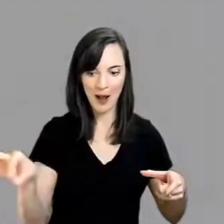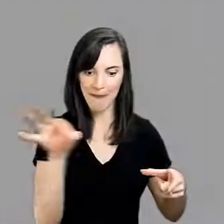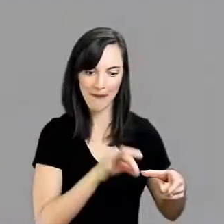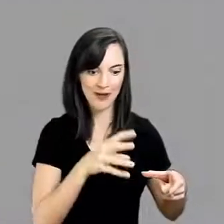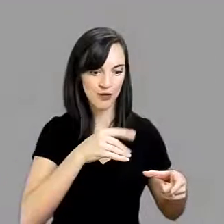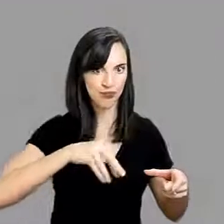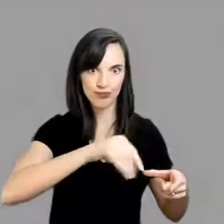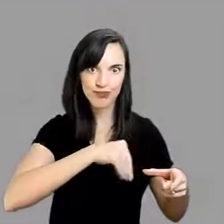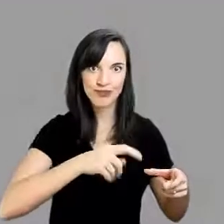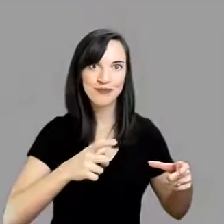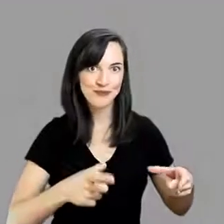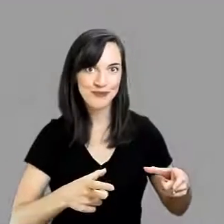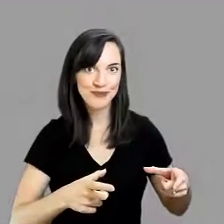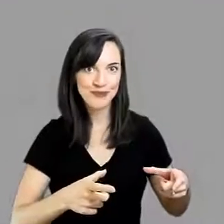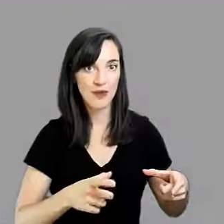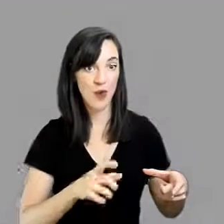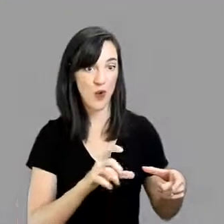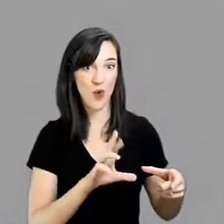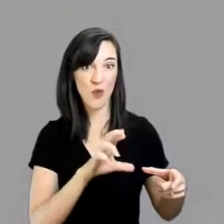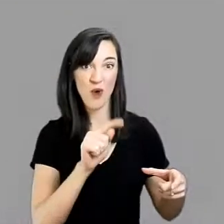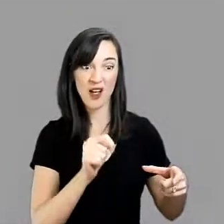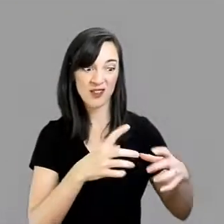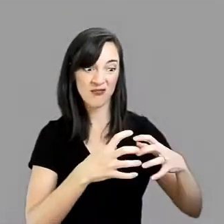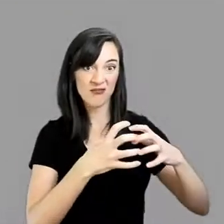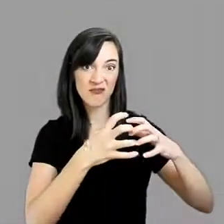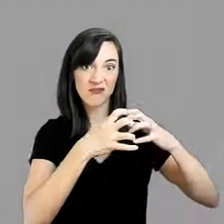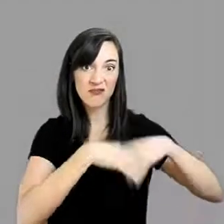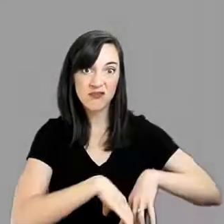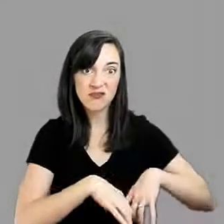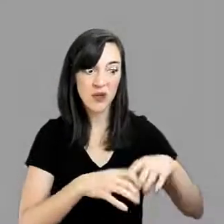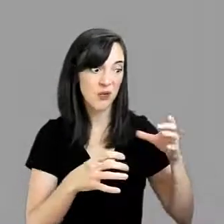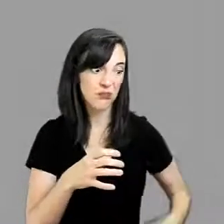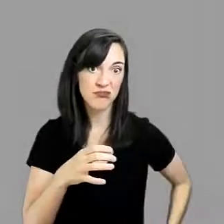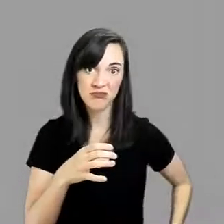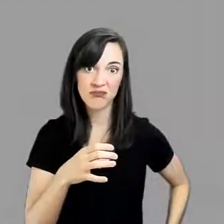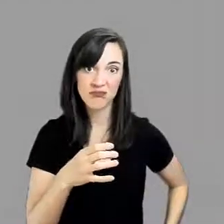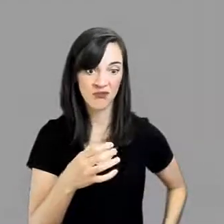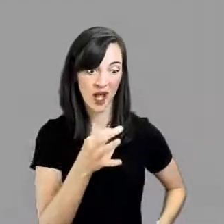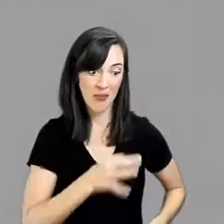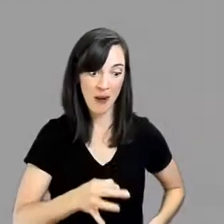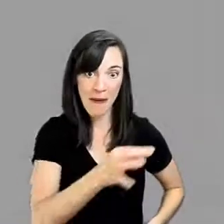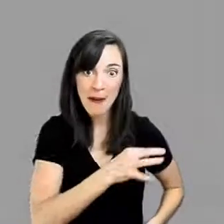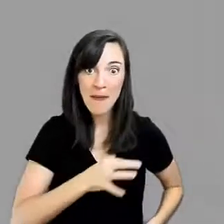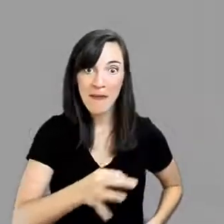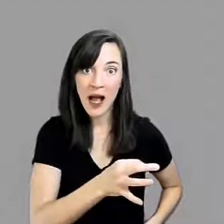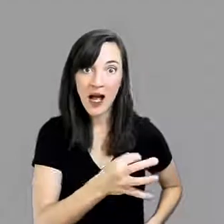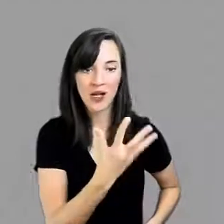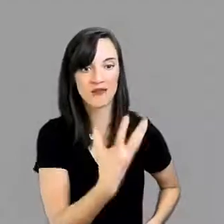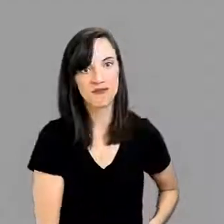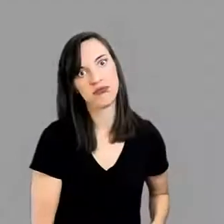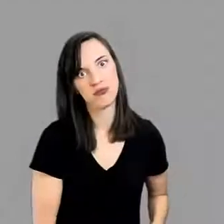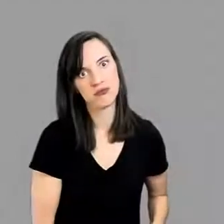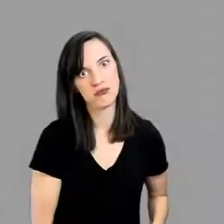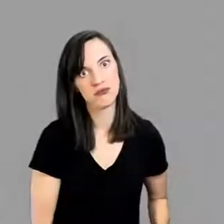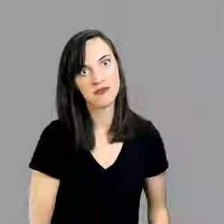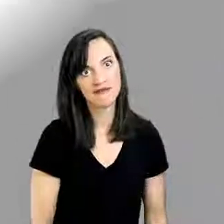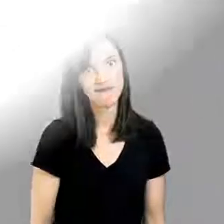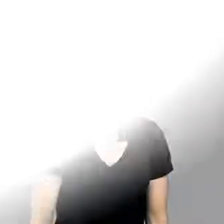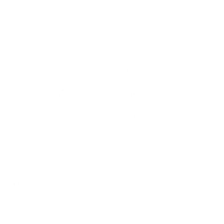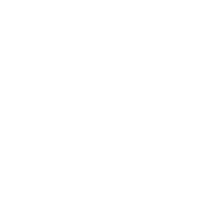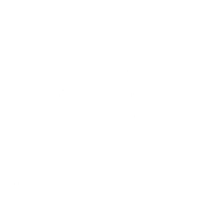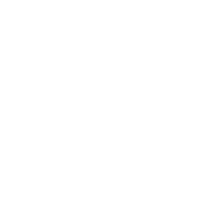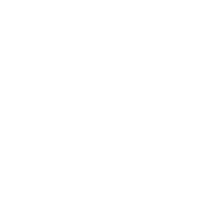But without the crust, without that foundation of a clear, consistent, and positive learning environment, everything else